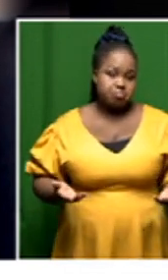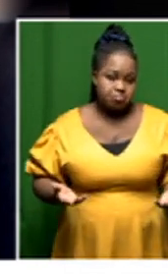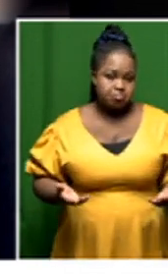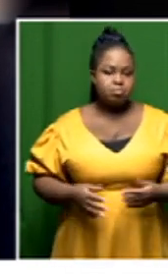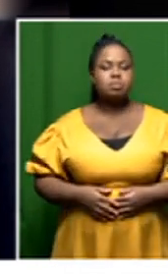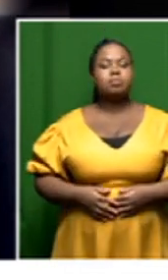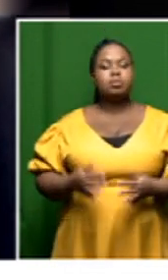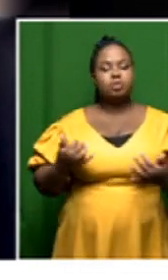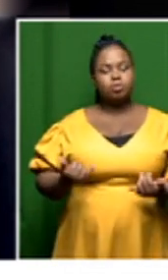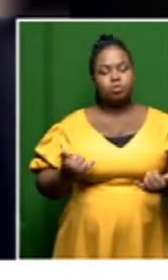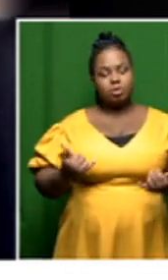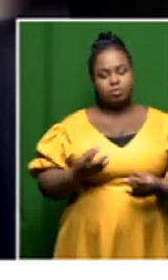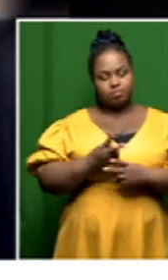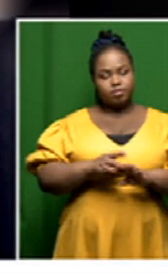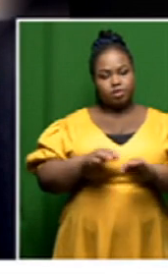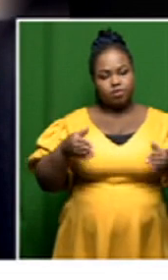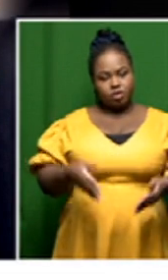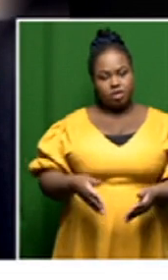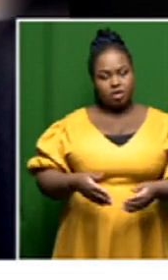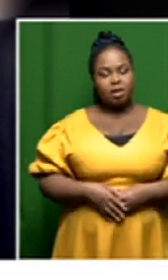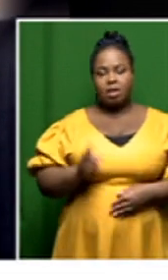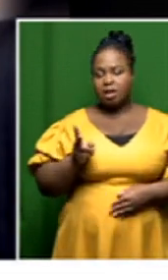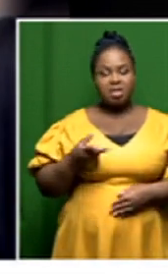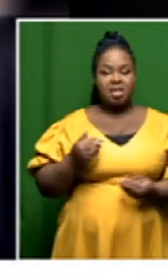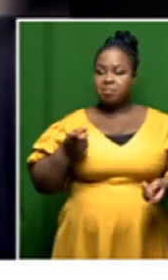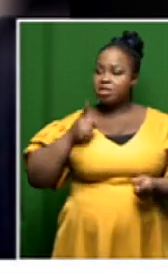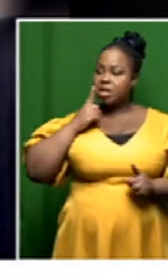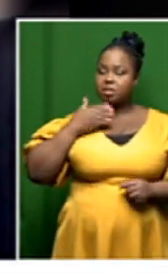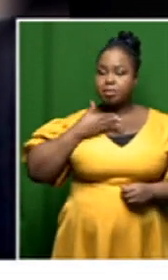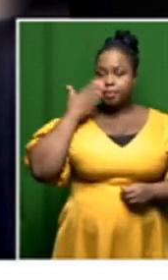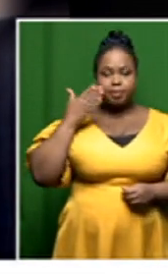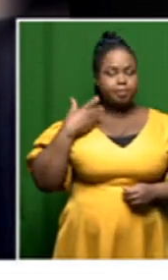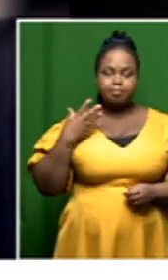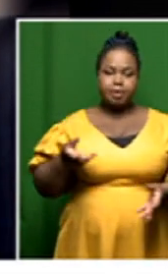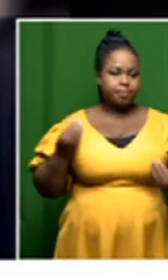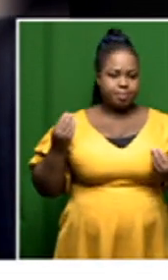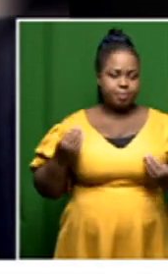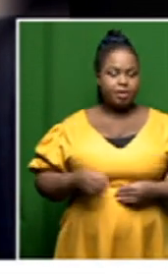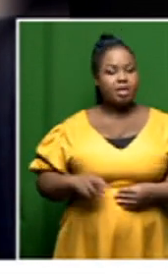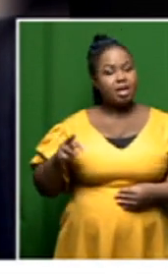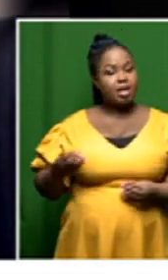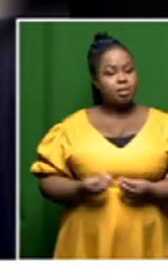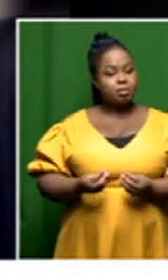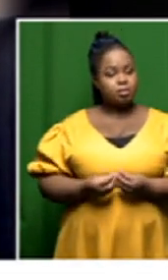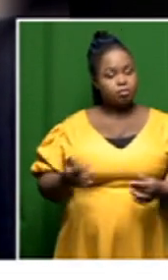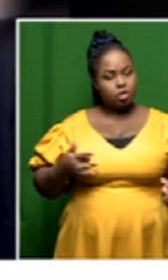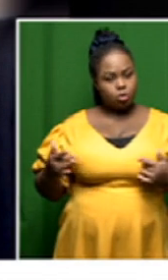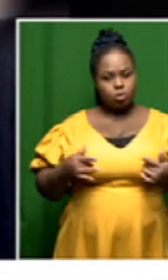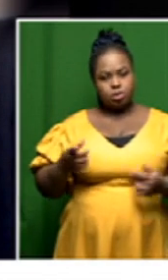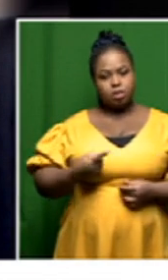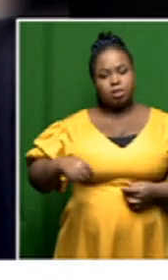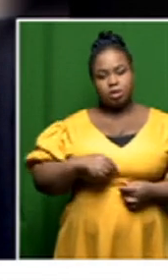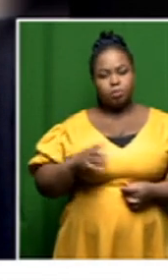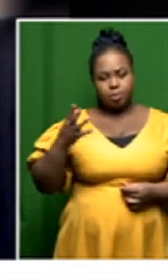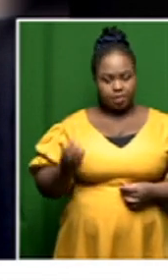we we laid her to rest again with no answers now one of the things that concerns us is